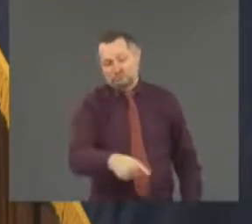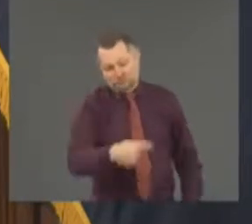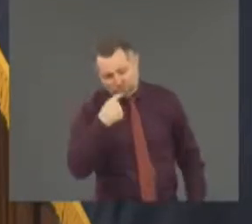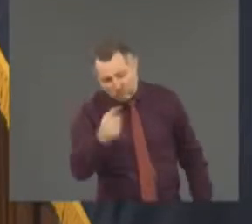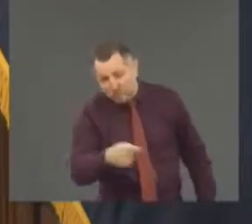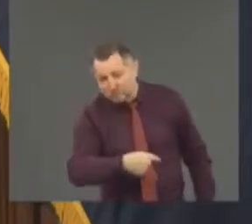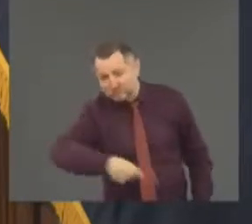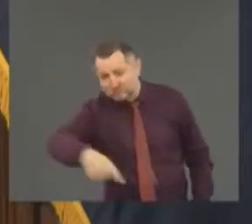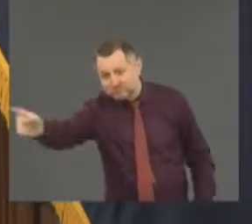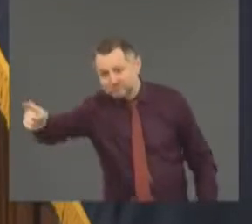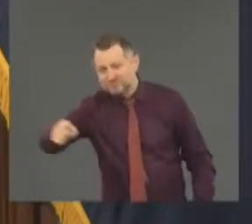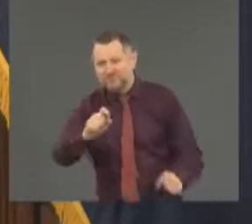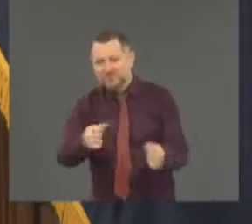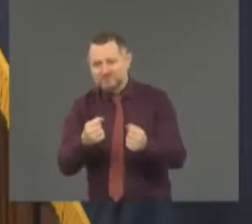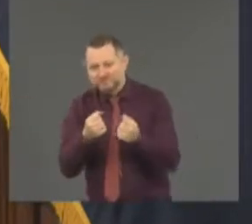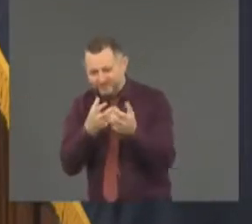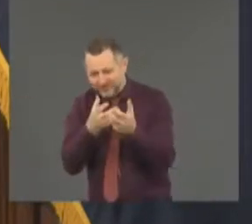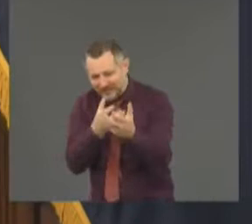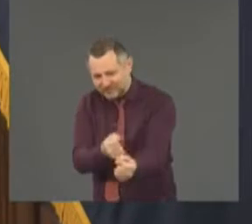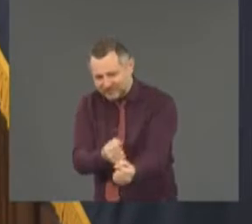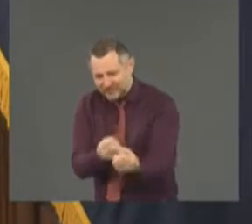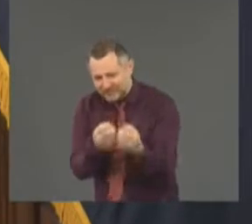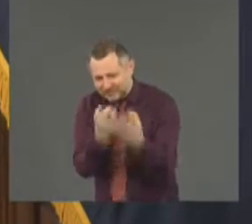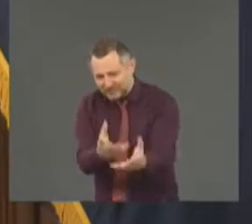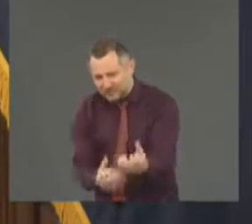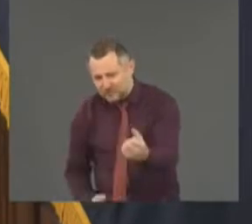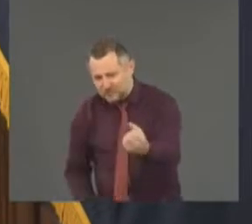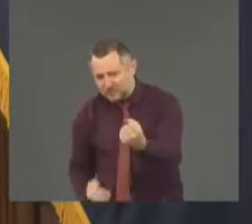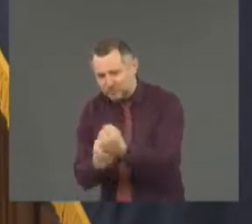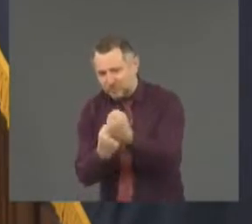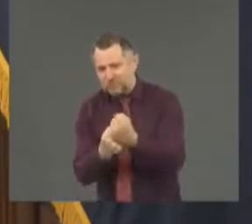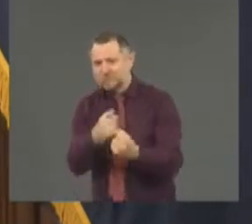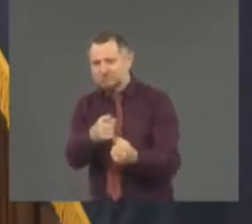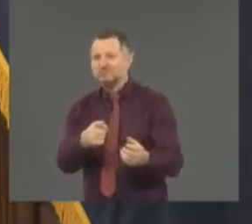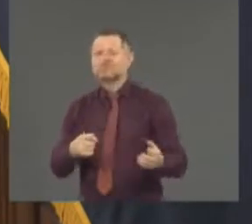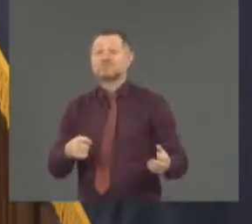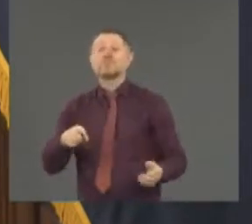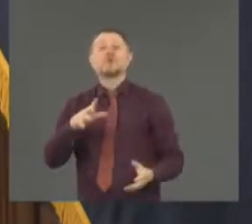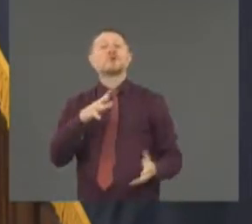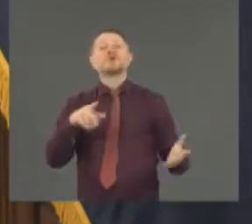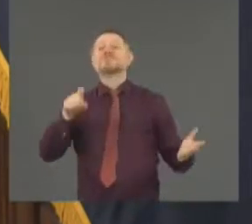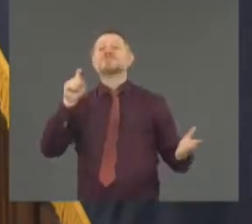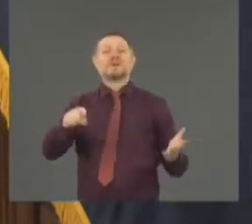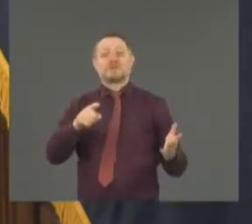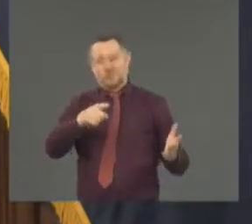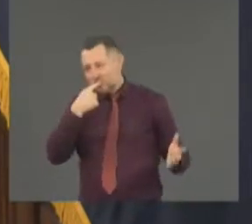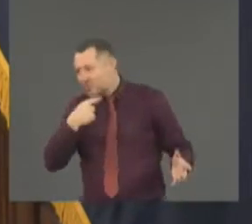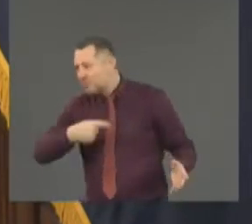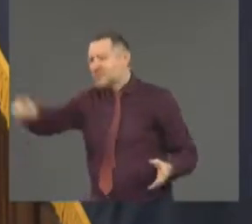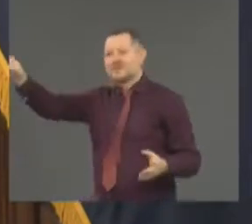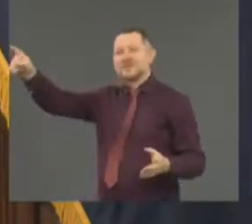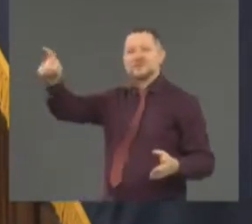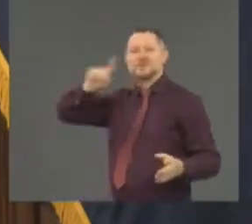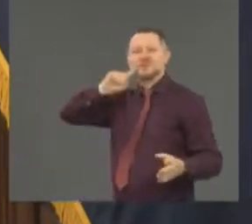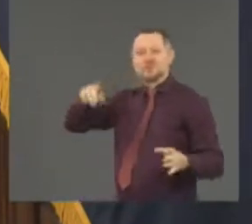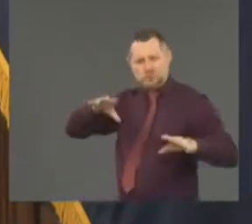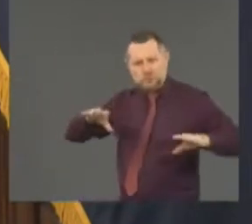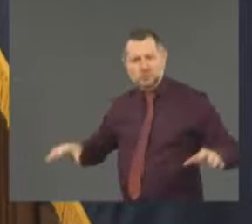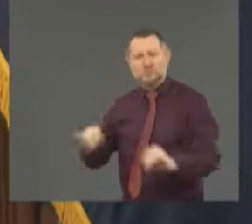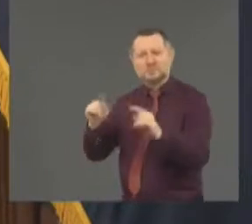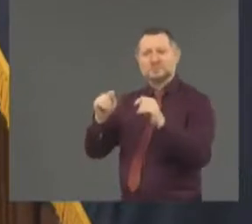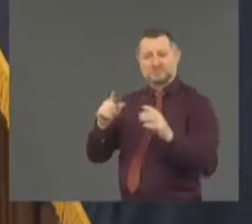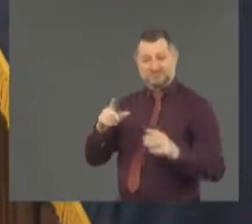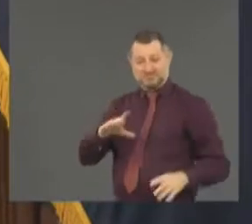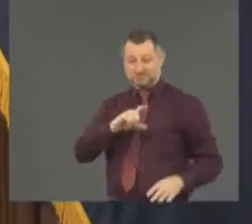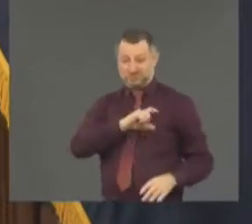and the support to do it. They have to be directed to do it. You know, police officers want